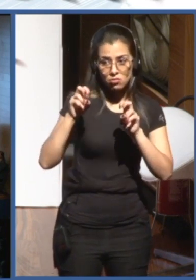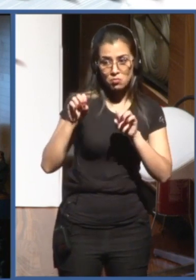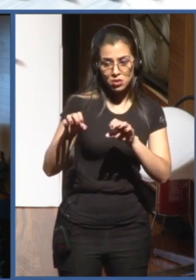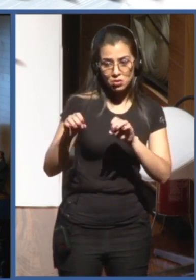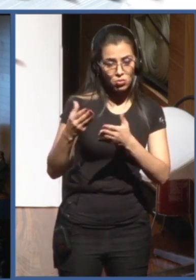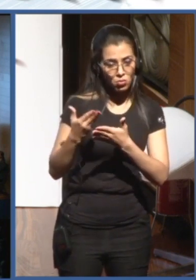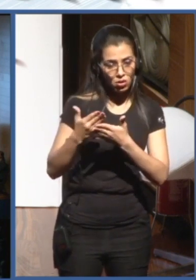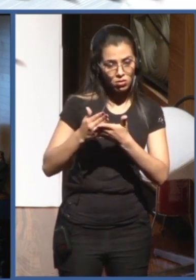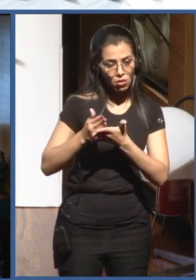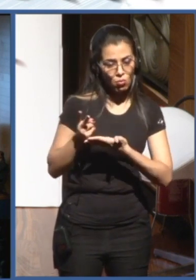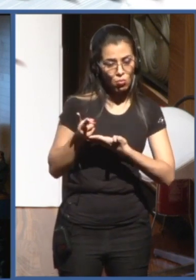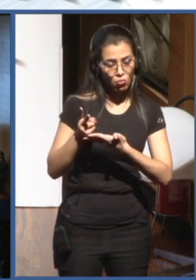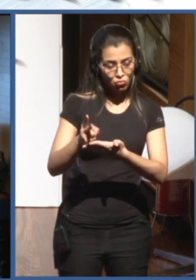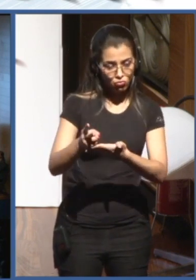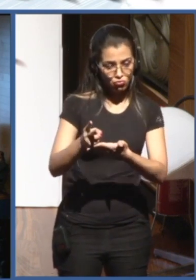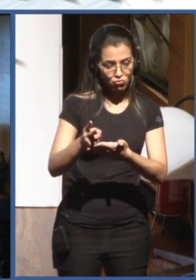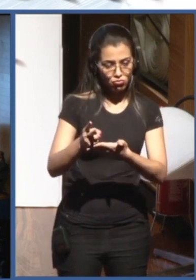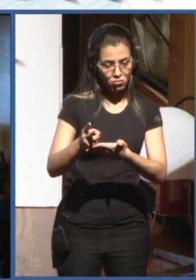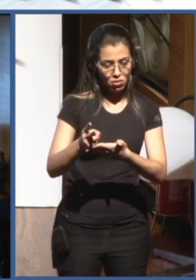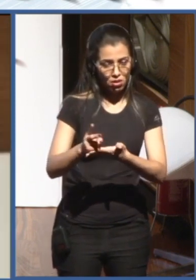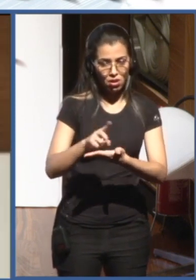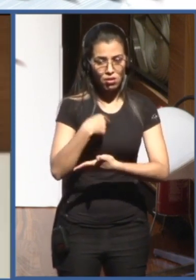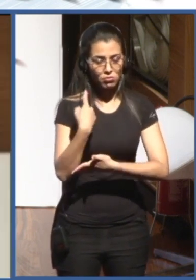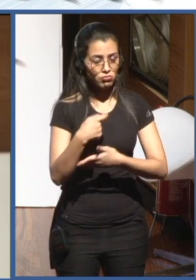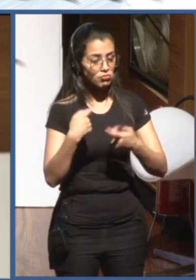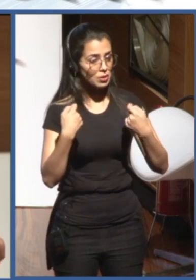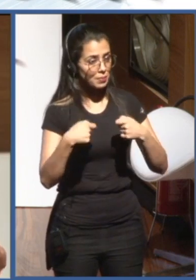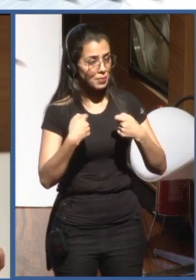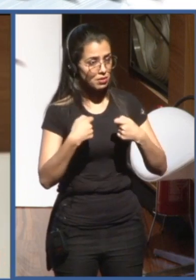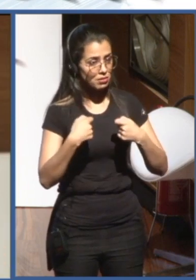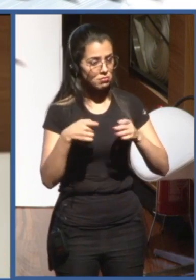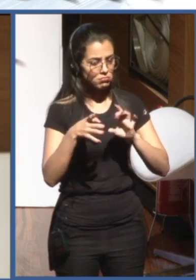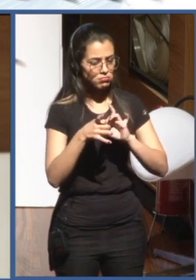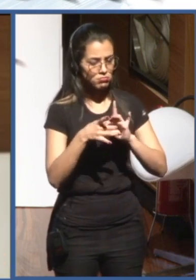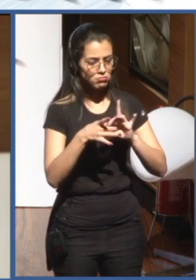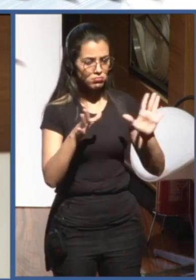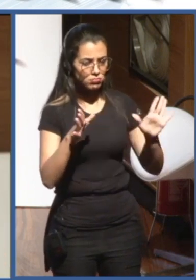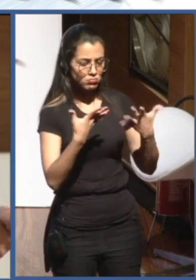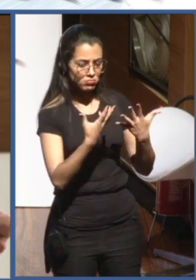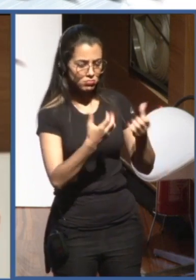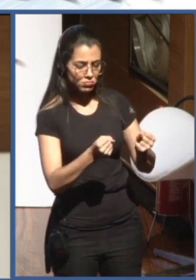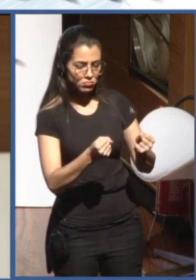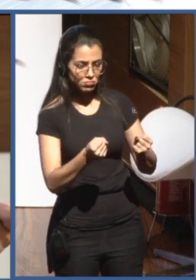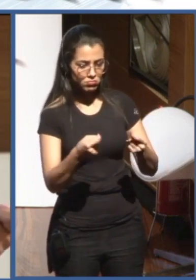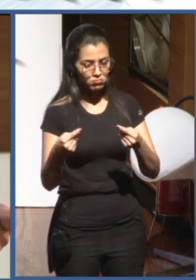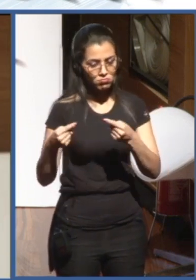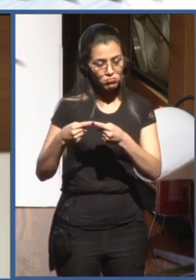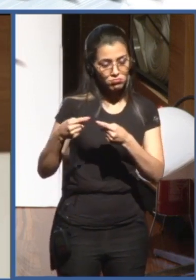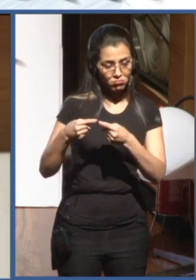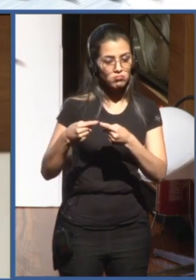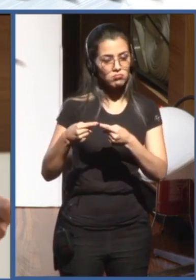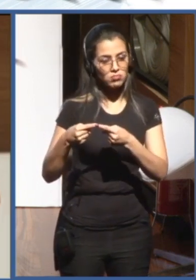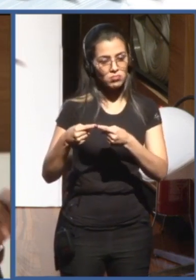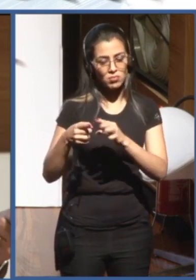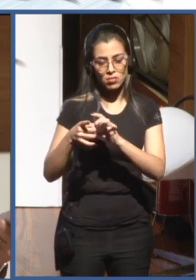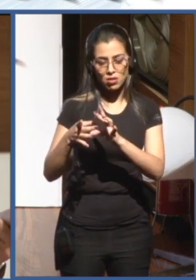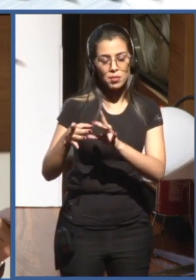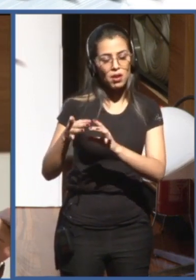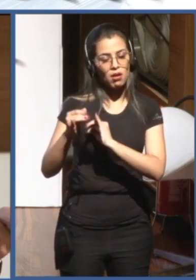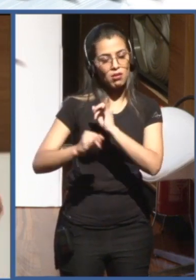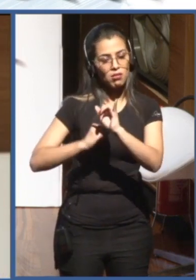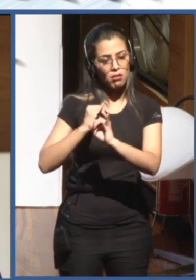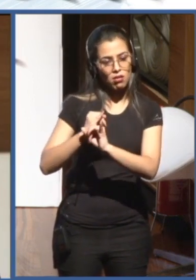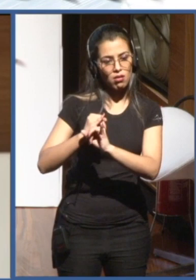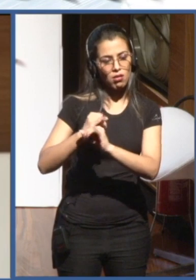we need to enable this education through the access of adapted content, locally adapted content